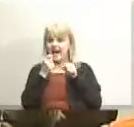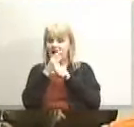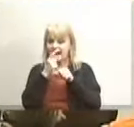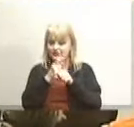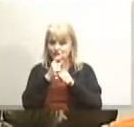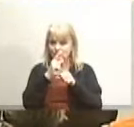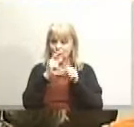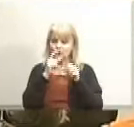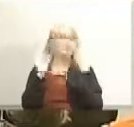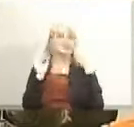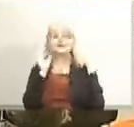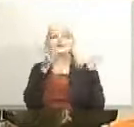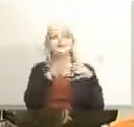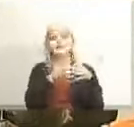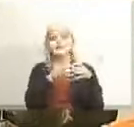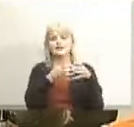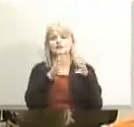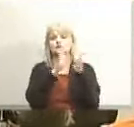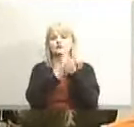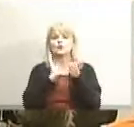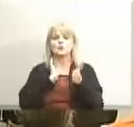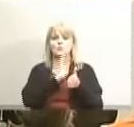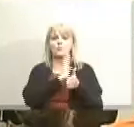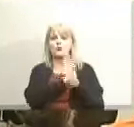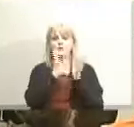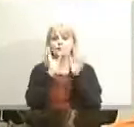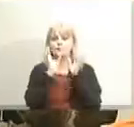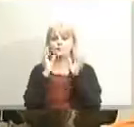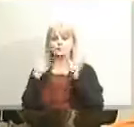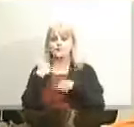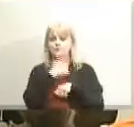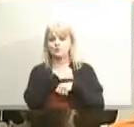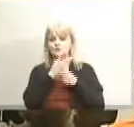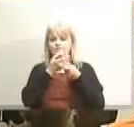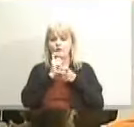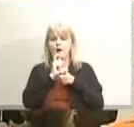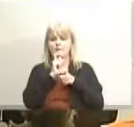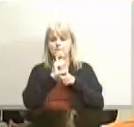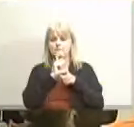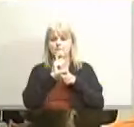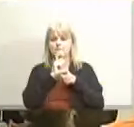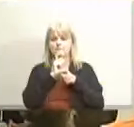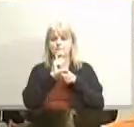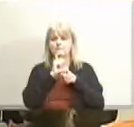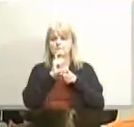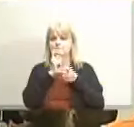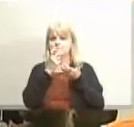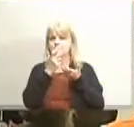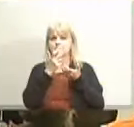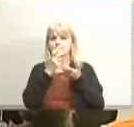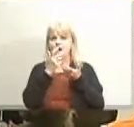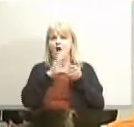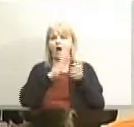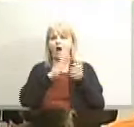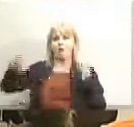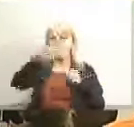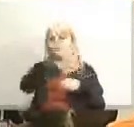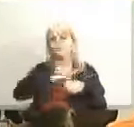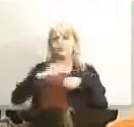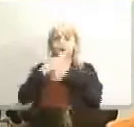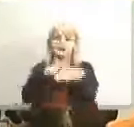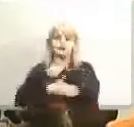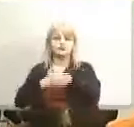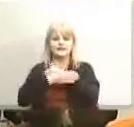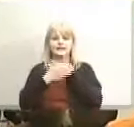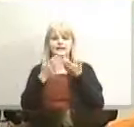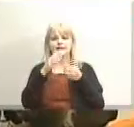one of um school board members from across the the country and it's in los angeles um and